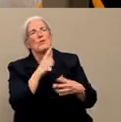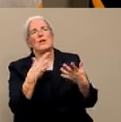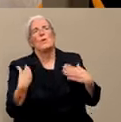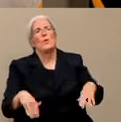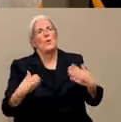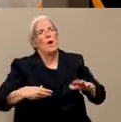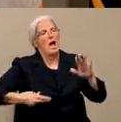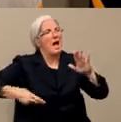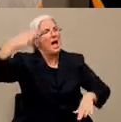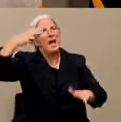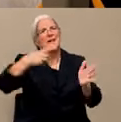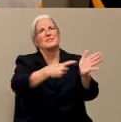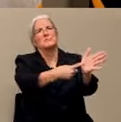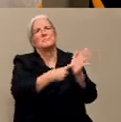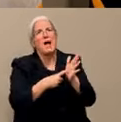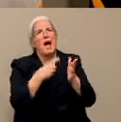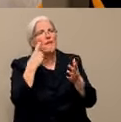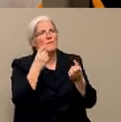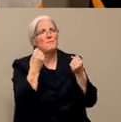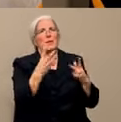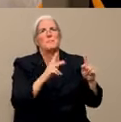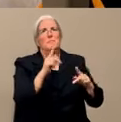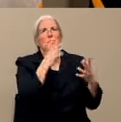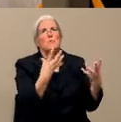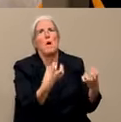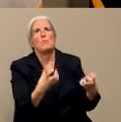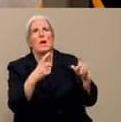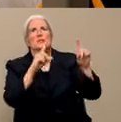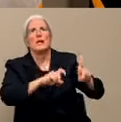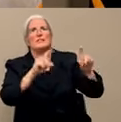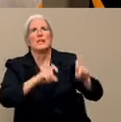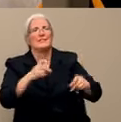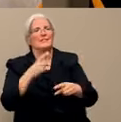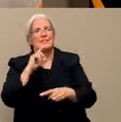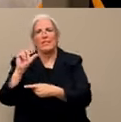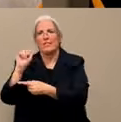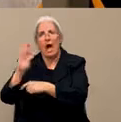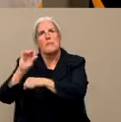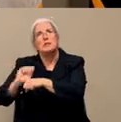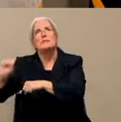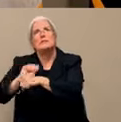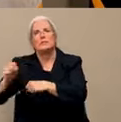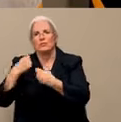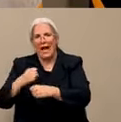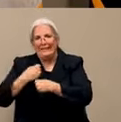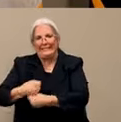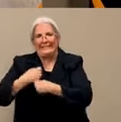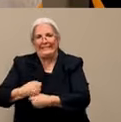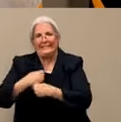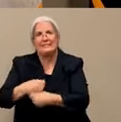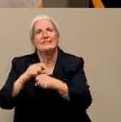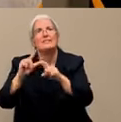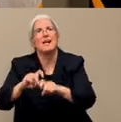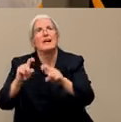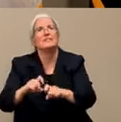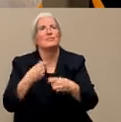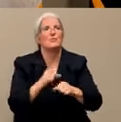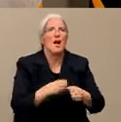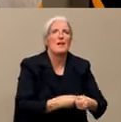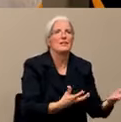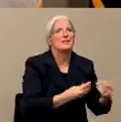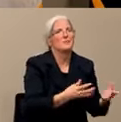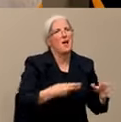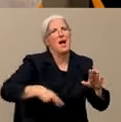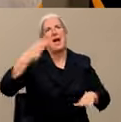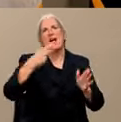laboratories have been working hard to meet that demand. So there's a couple reasons. There's